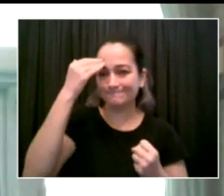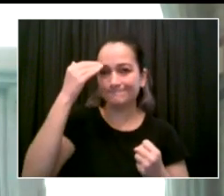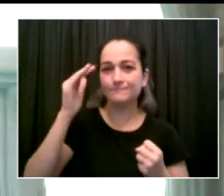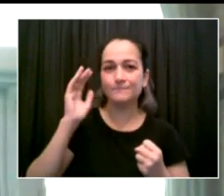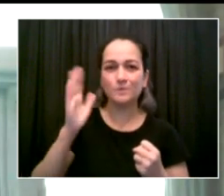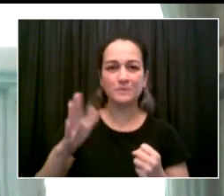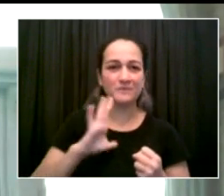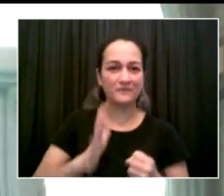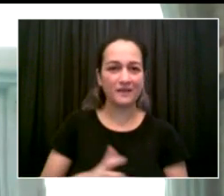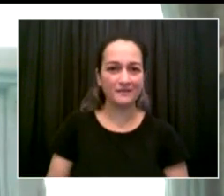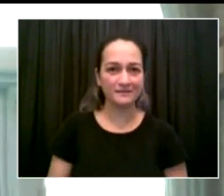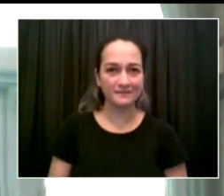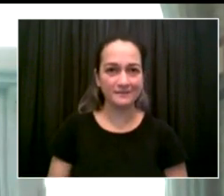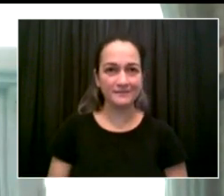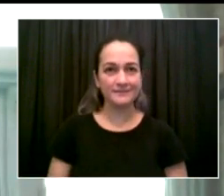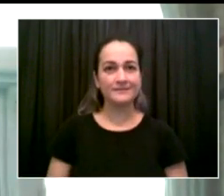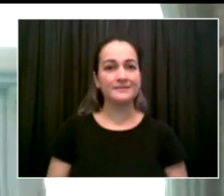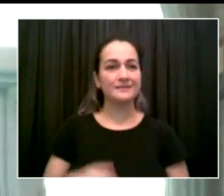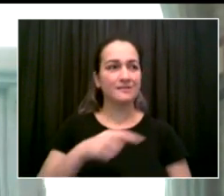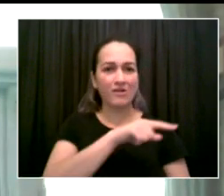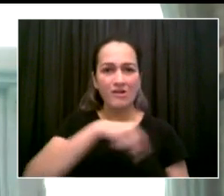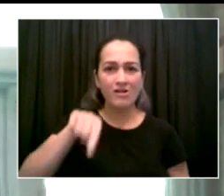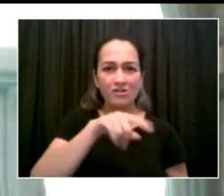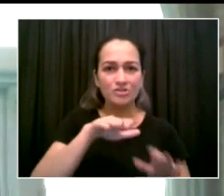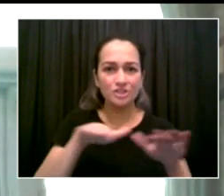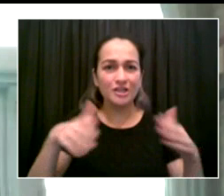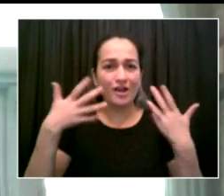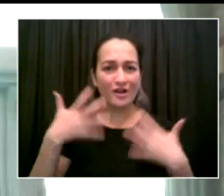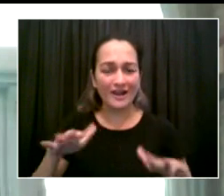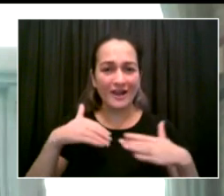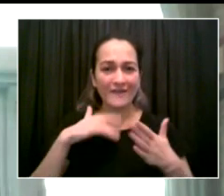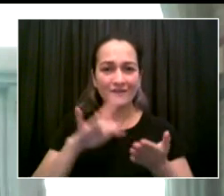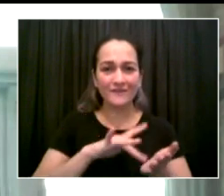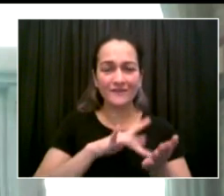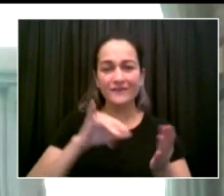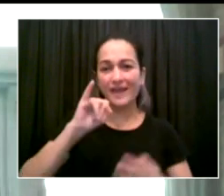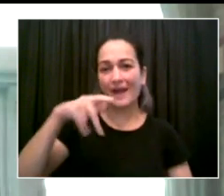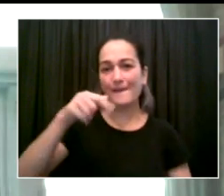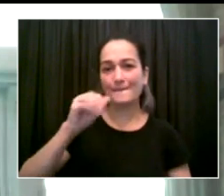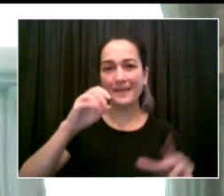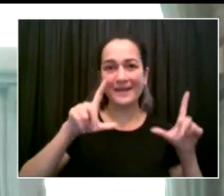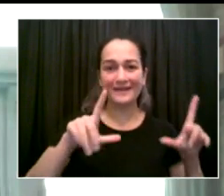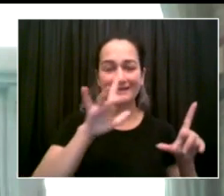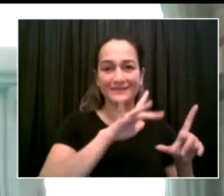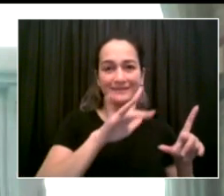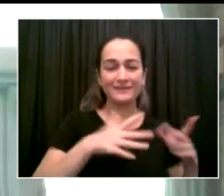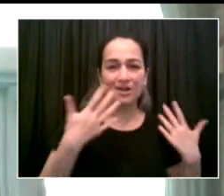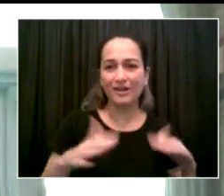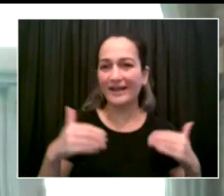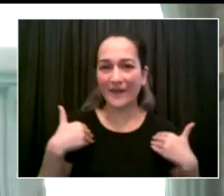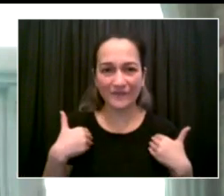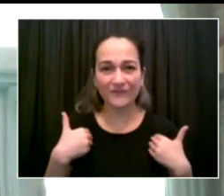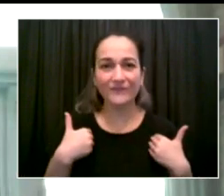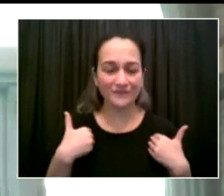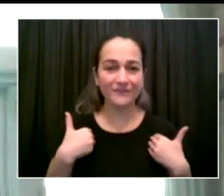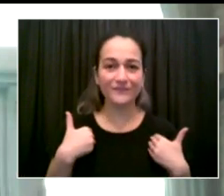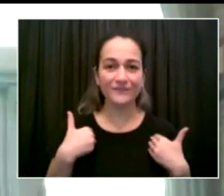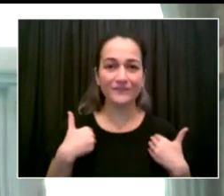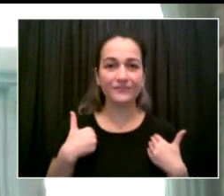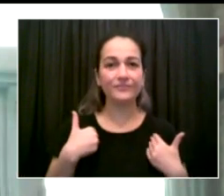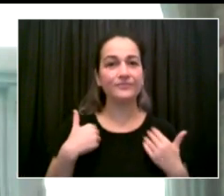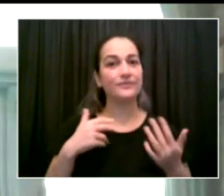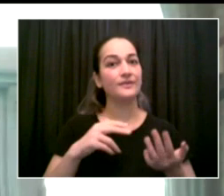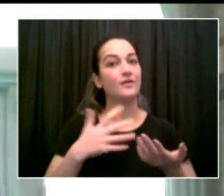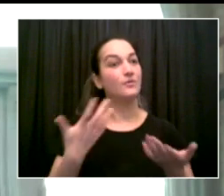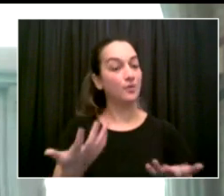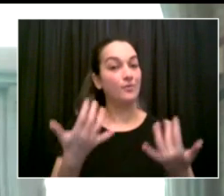build on what we learned last year. But we had to have the added measure of vaccines in arms and the added